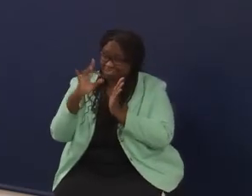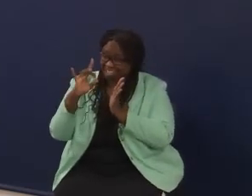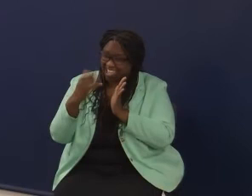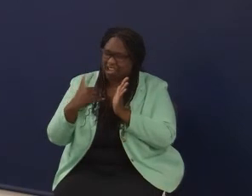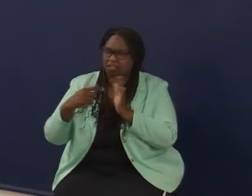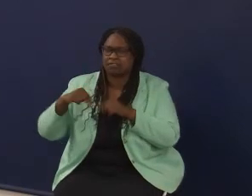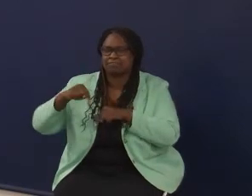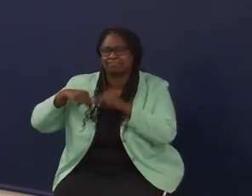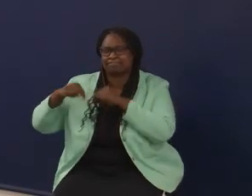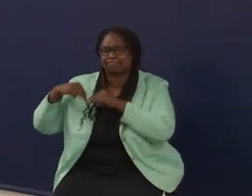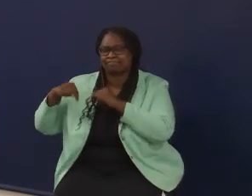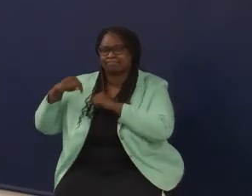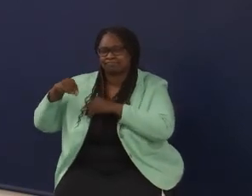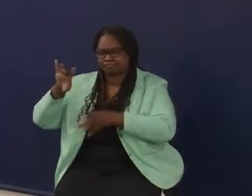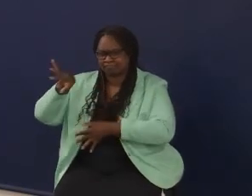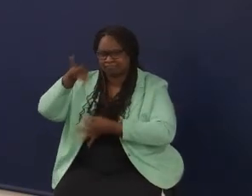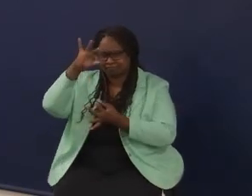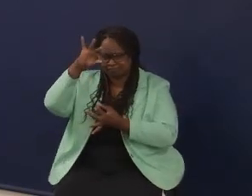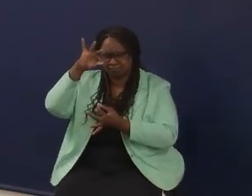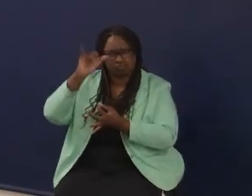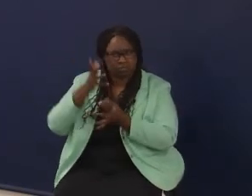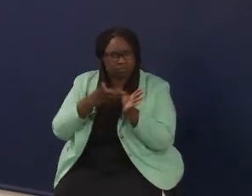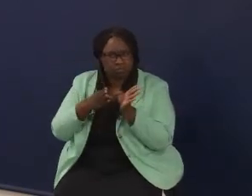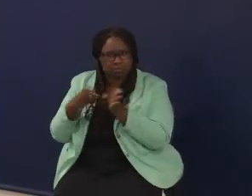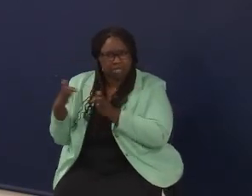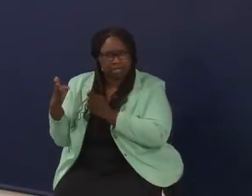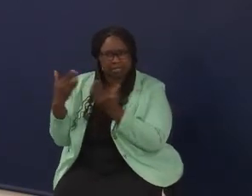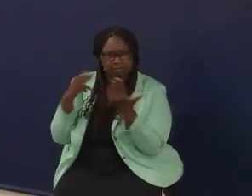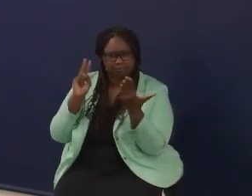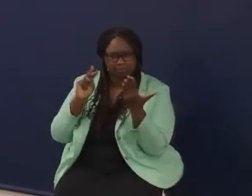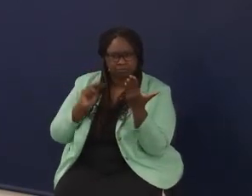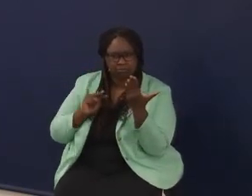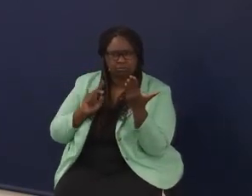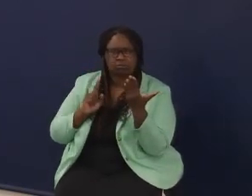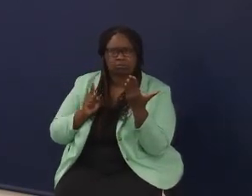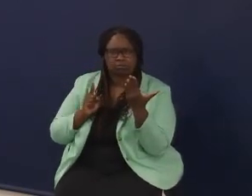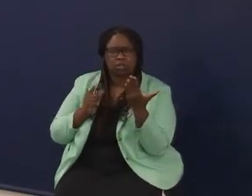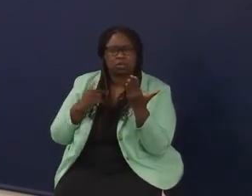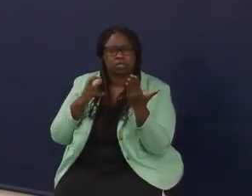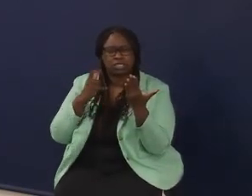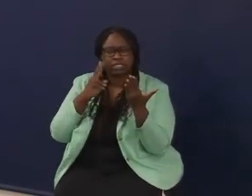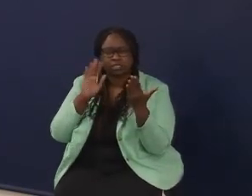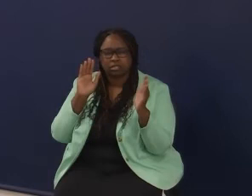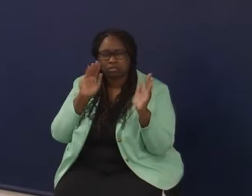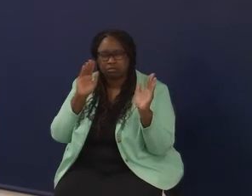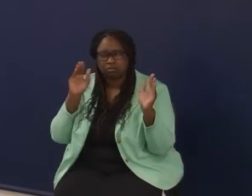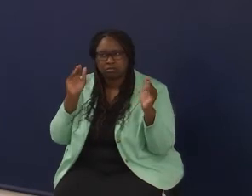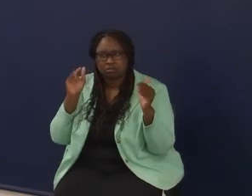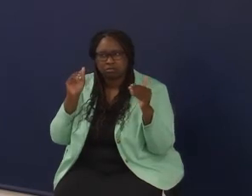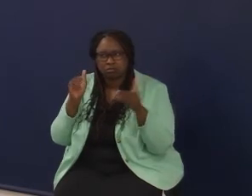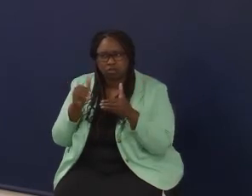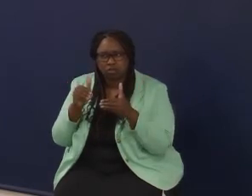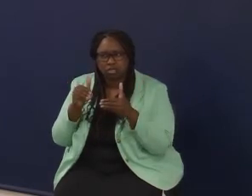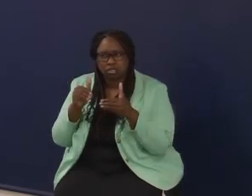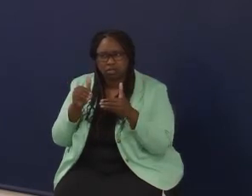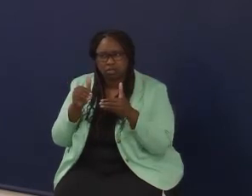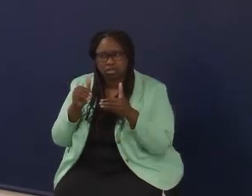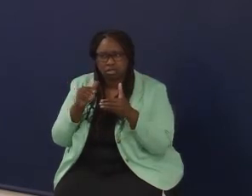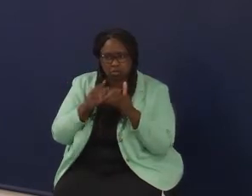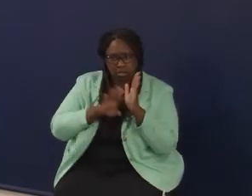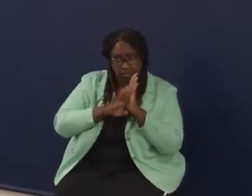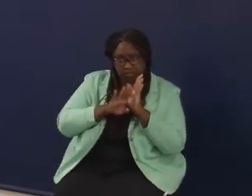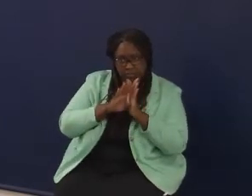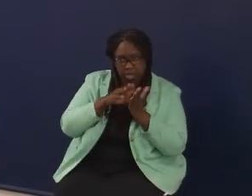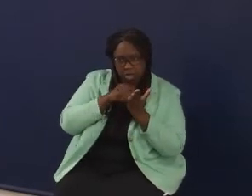our plan to look at. But I think what we have to look at when we're developing the learner profile or